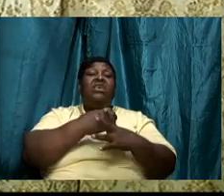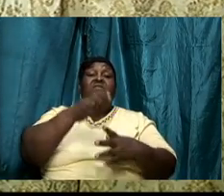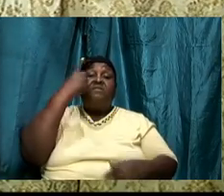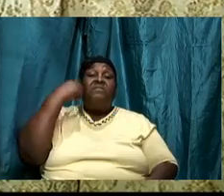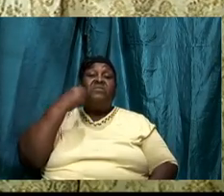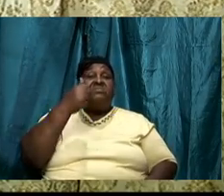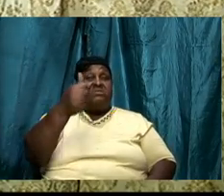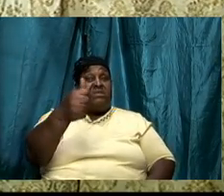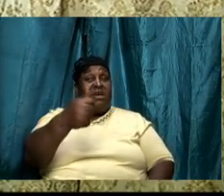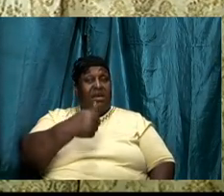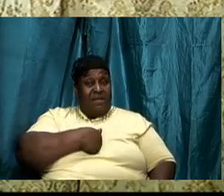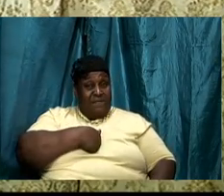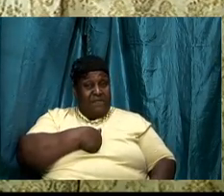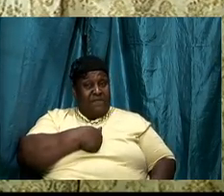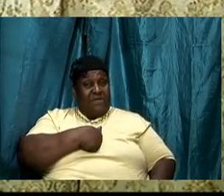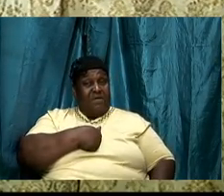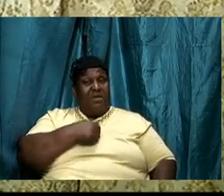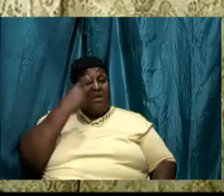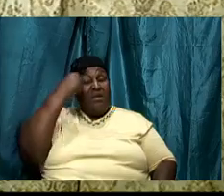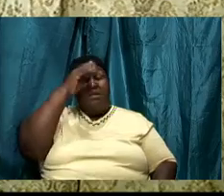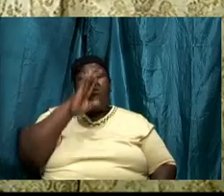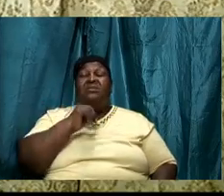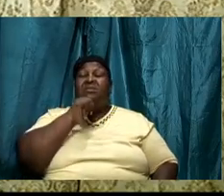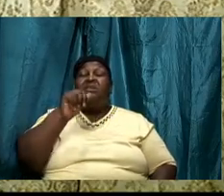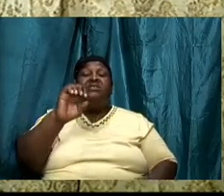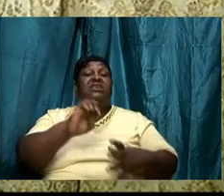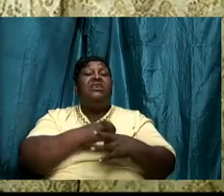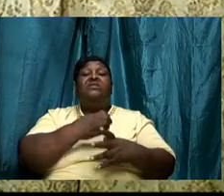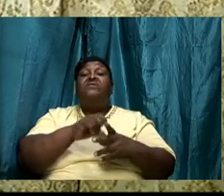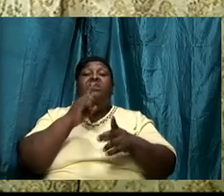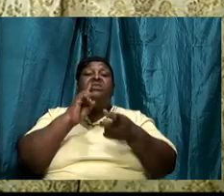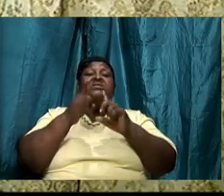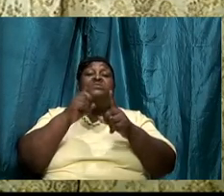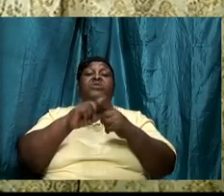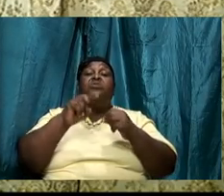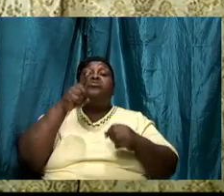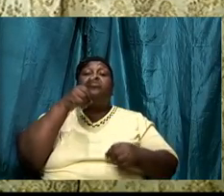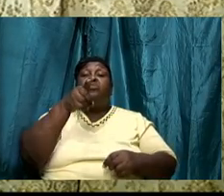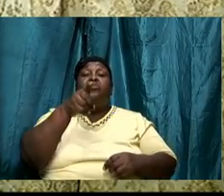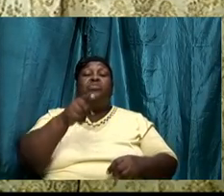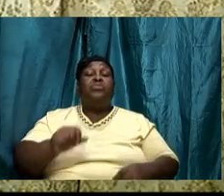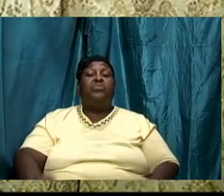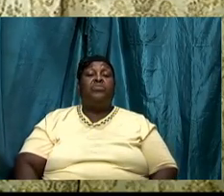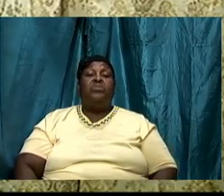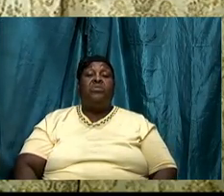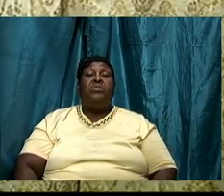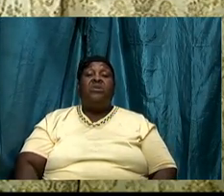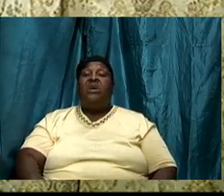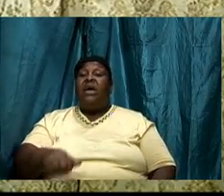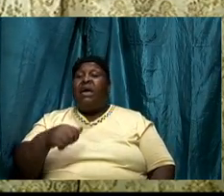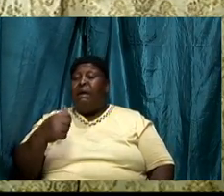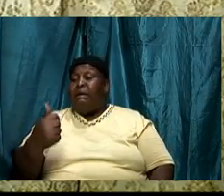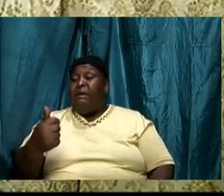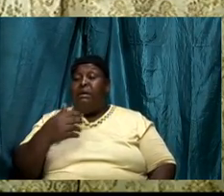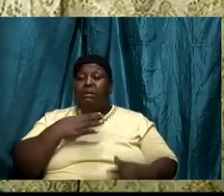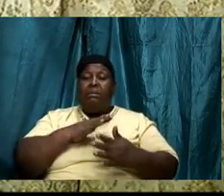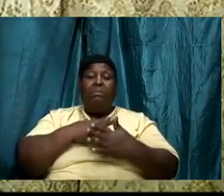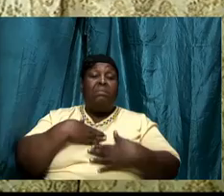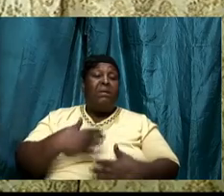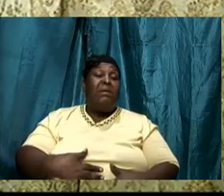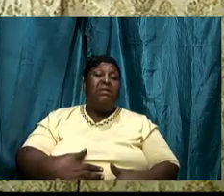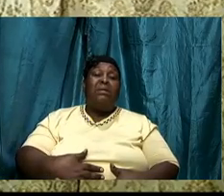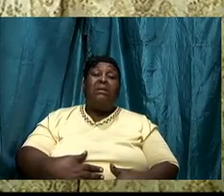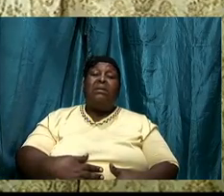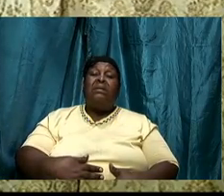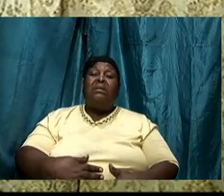because he's not going to be talking to you nobody that has a warped non-existent